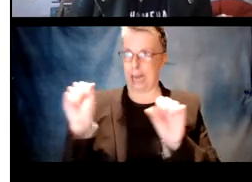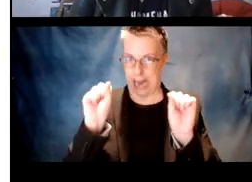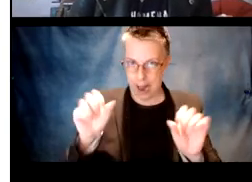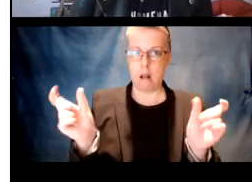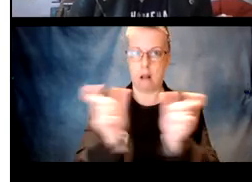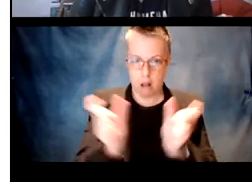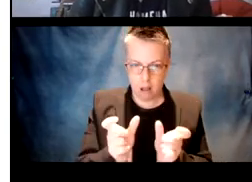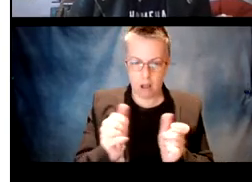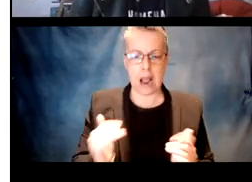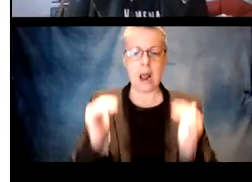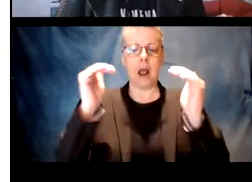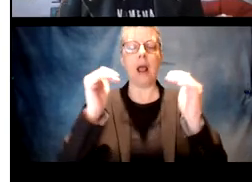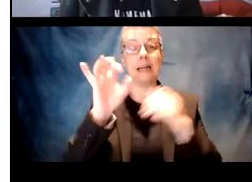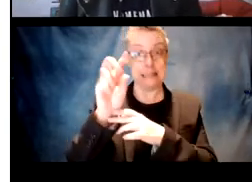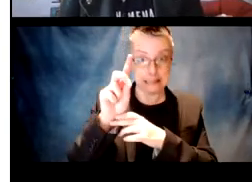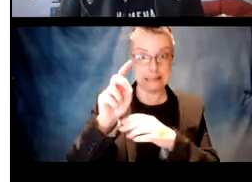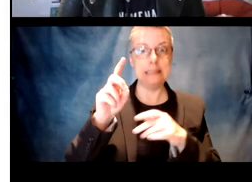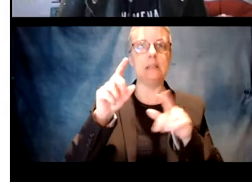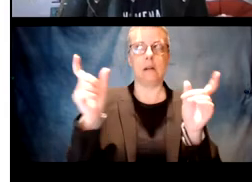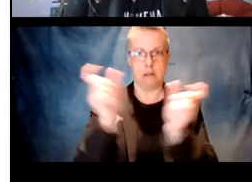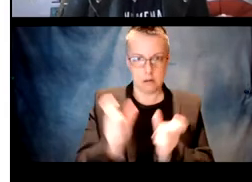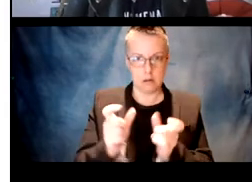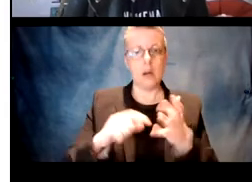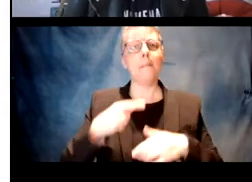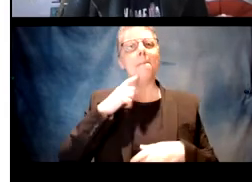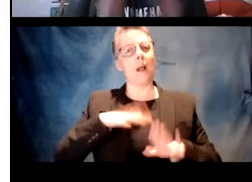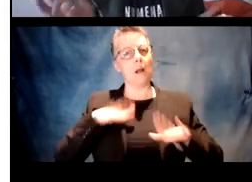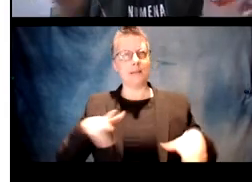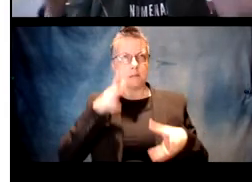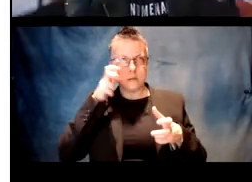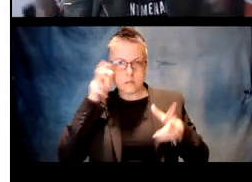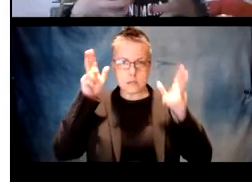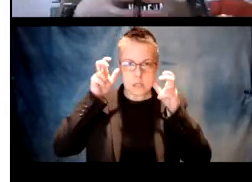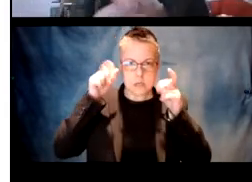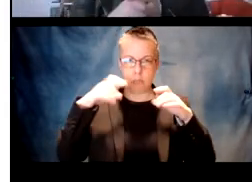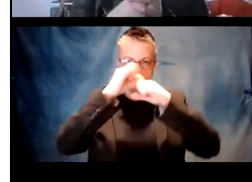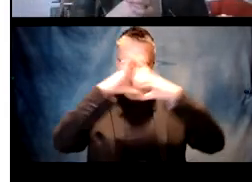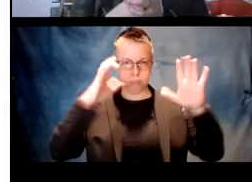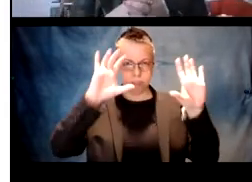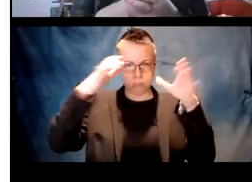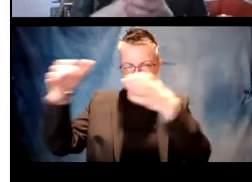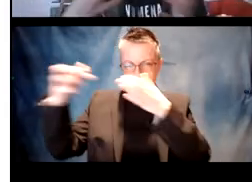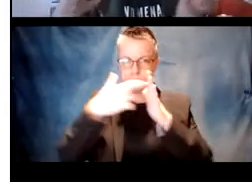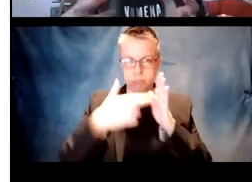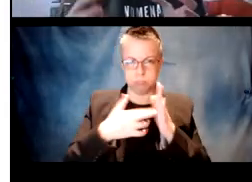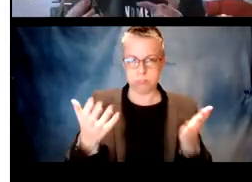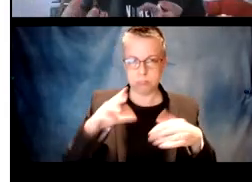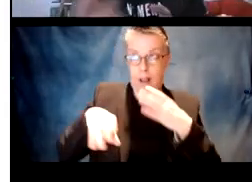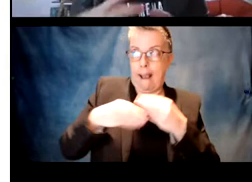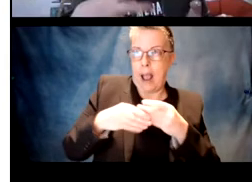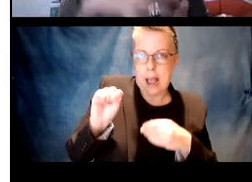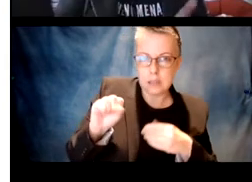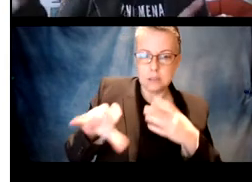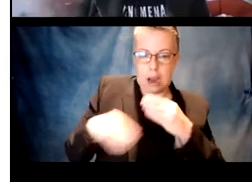and then the ED, and they then decide that they've categorized verbs into